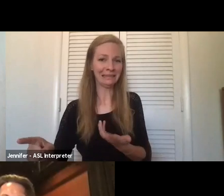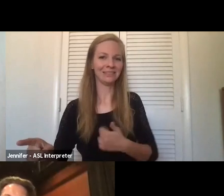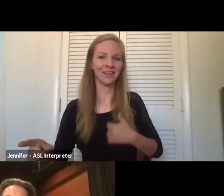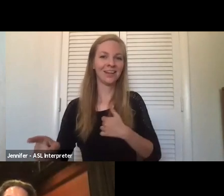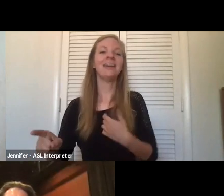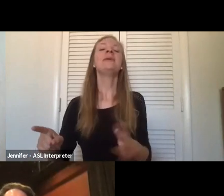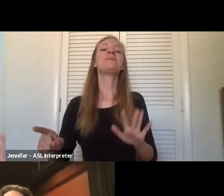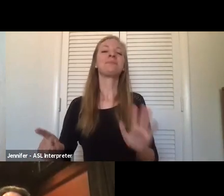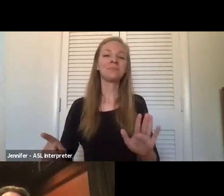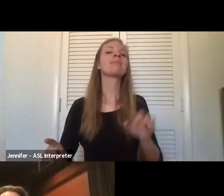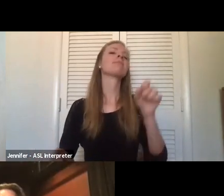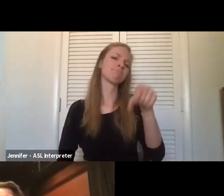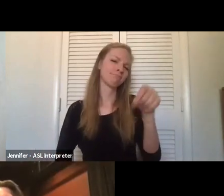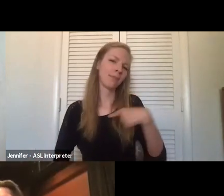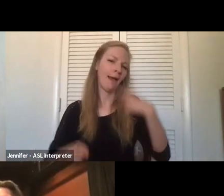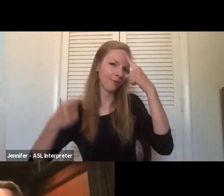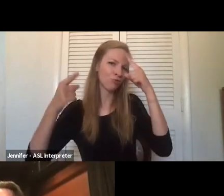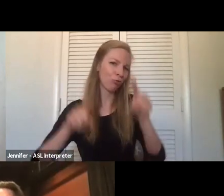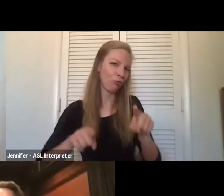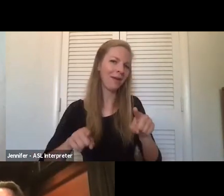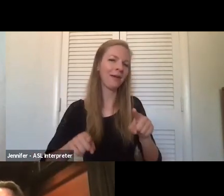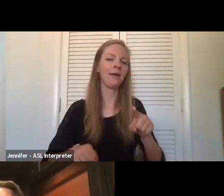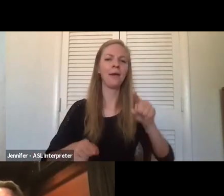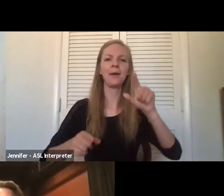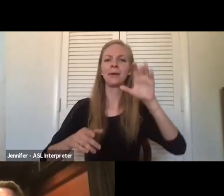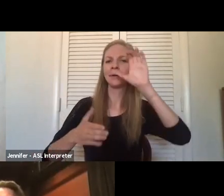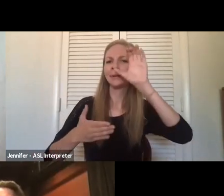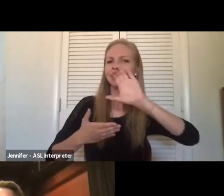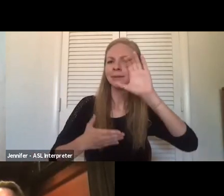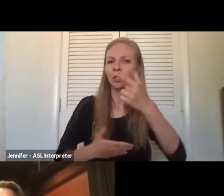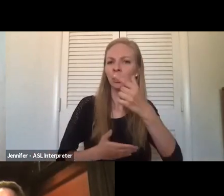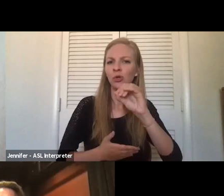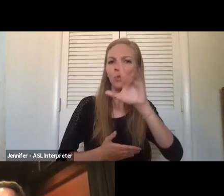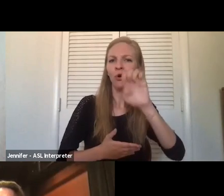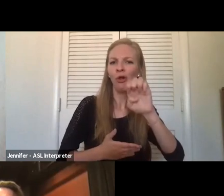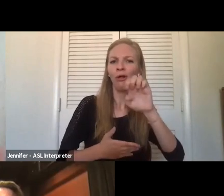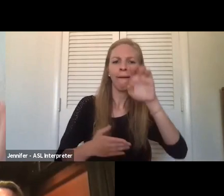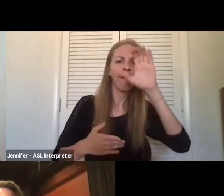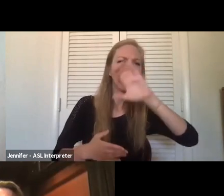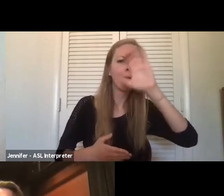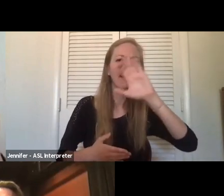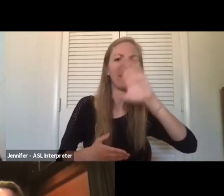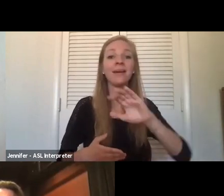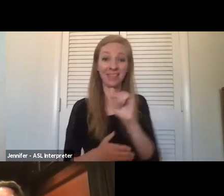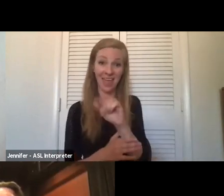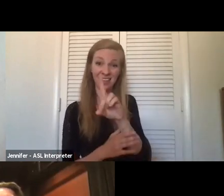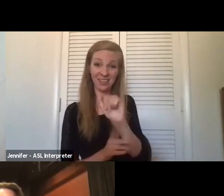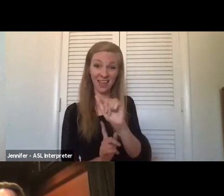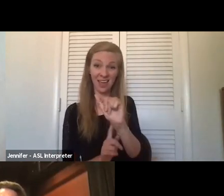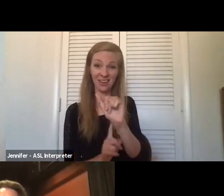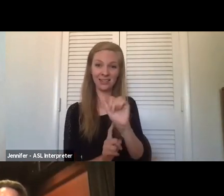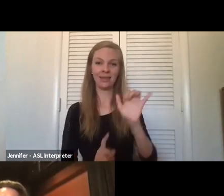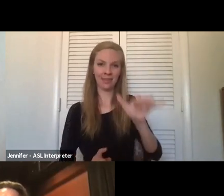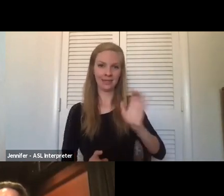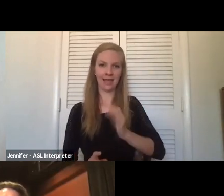Um, no, yeah, I, I agree. Just kind of Googling a little bit will also help. Um, Great Lakes ADA is kind of our Midwest, um,